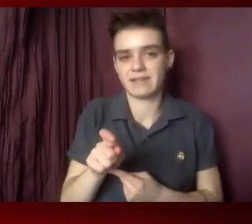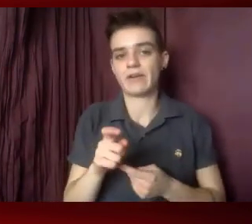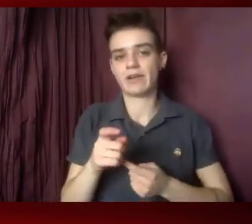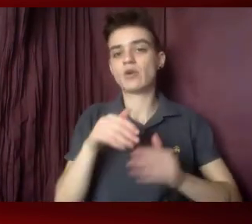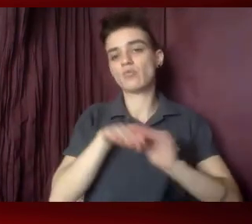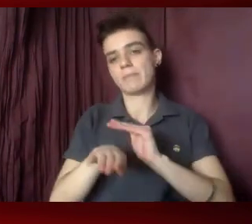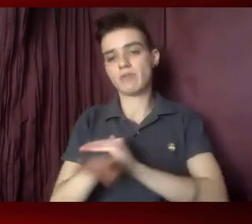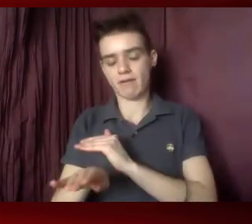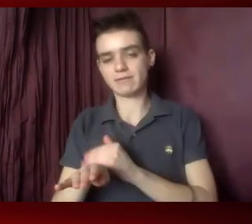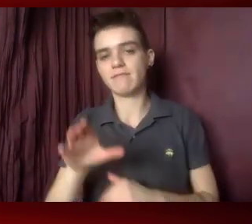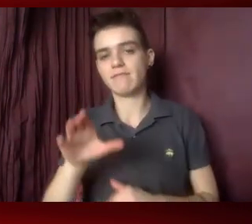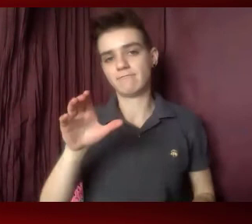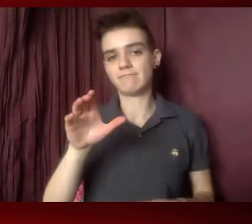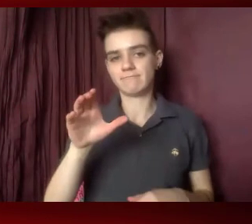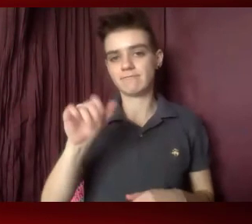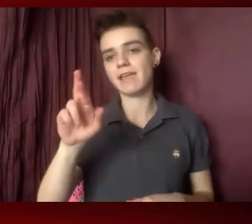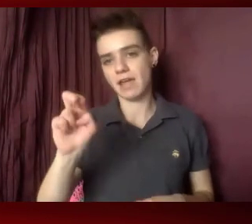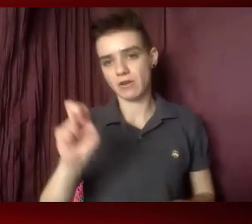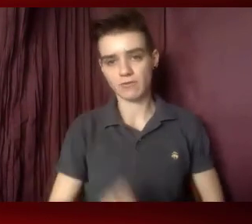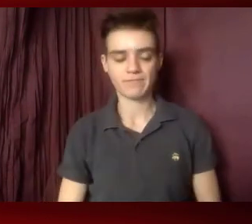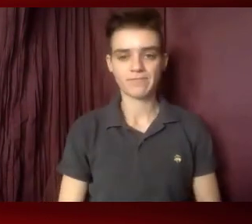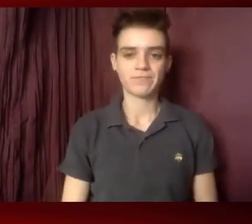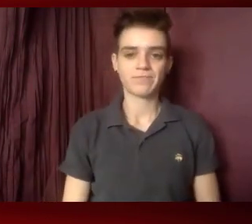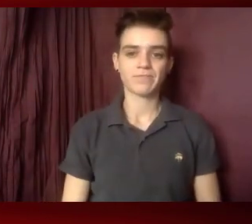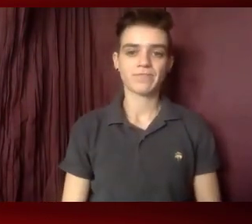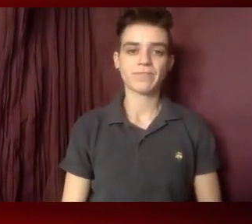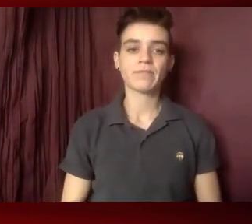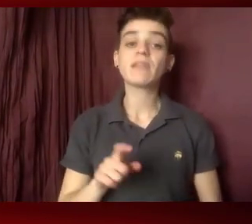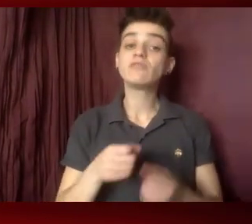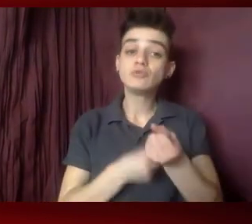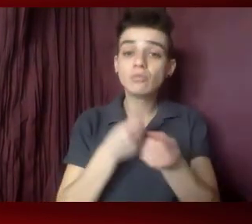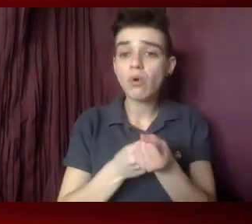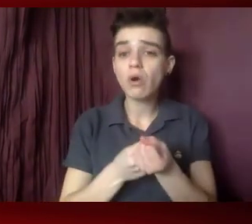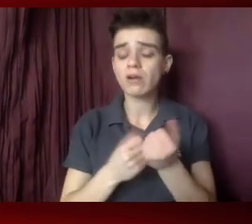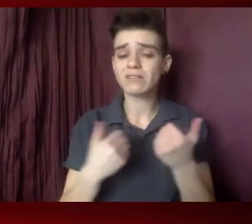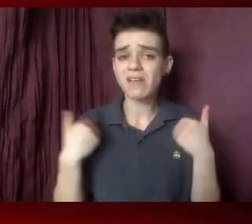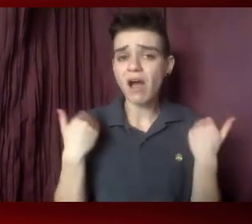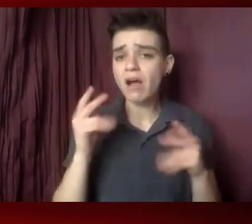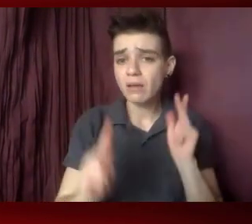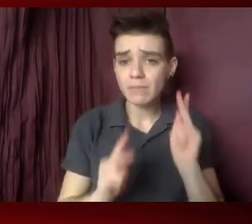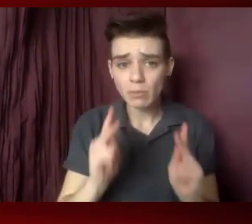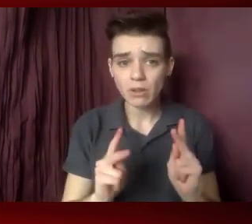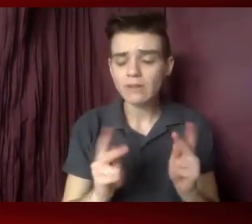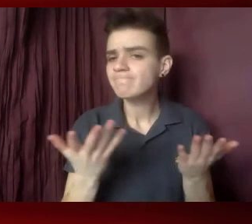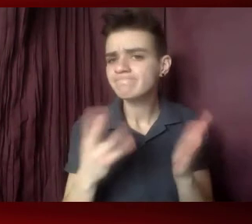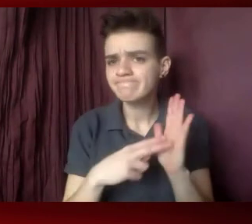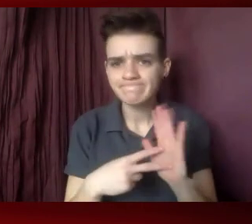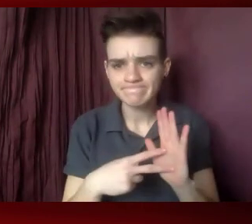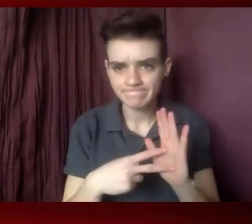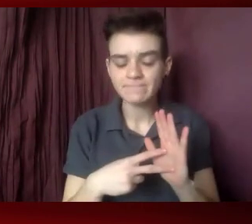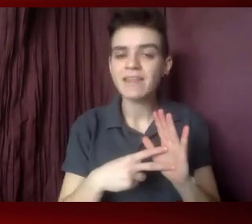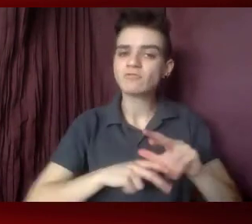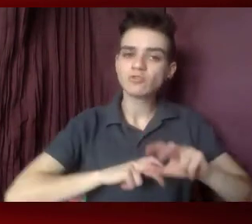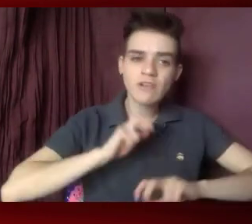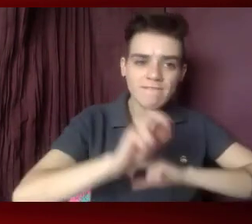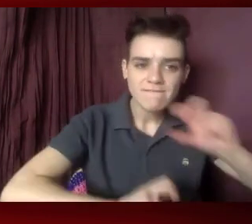span. So supporting adolescent health and sexual programs. What are we talking about? Investing in the teen